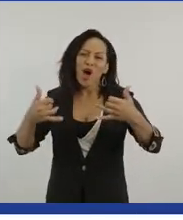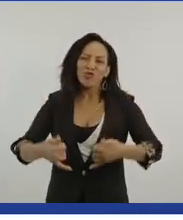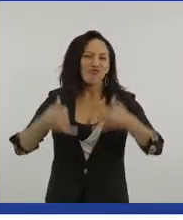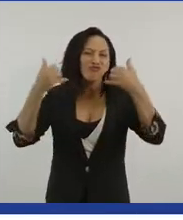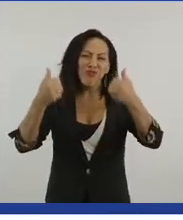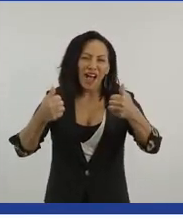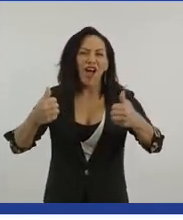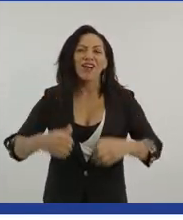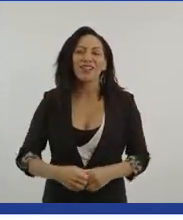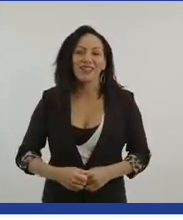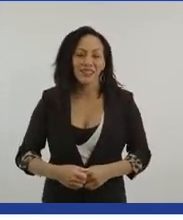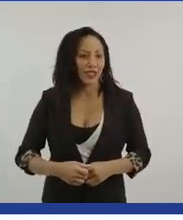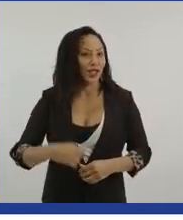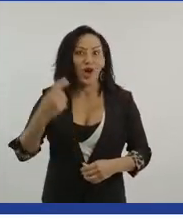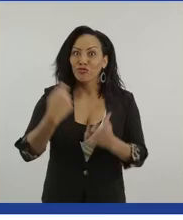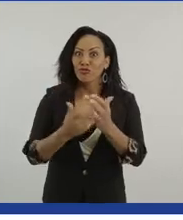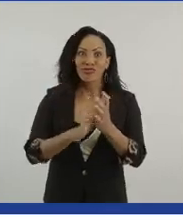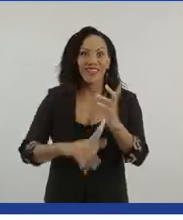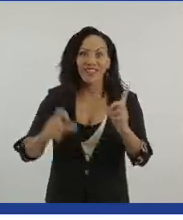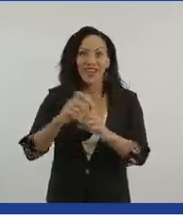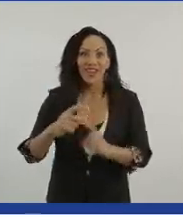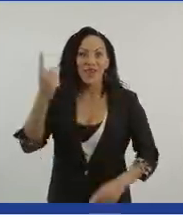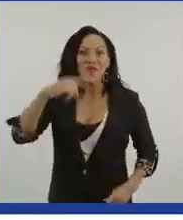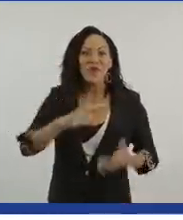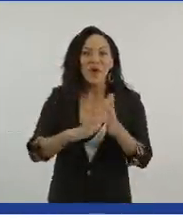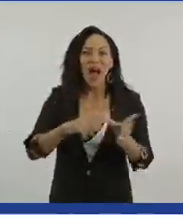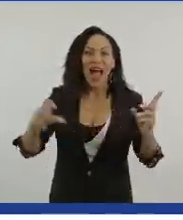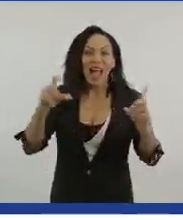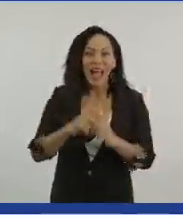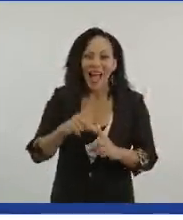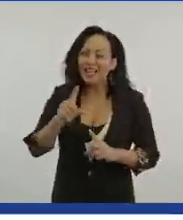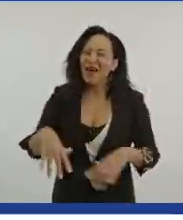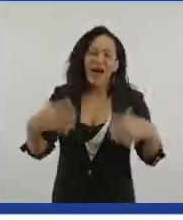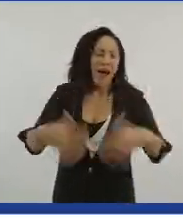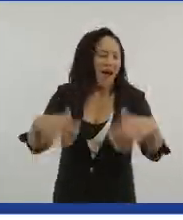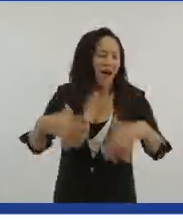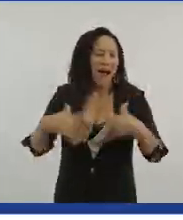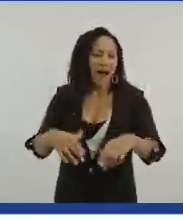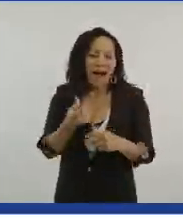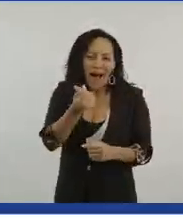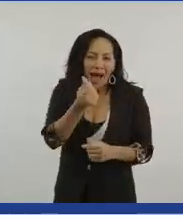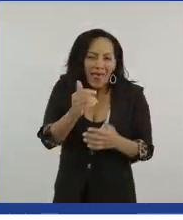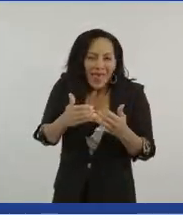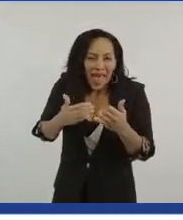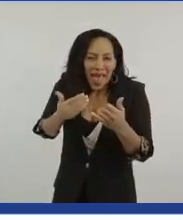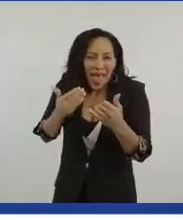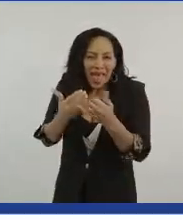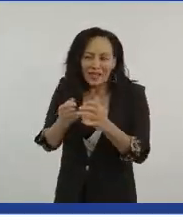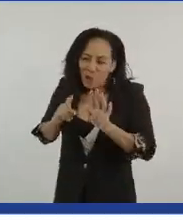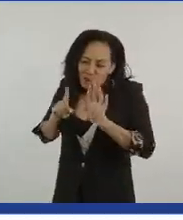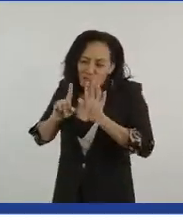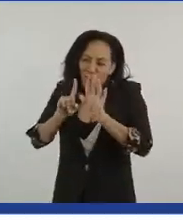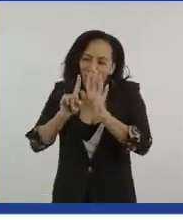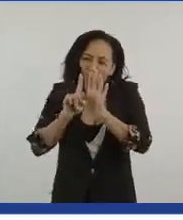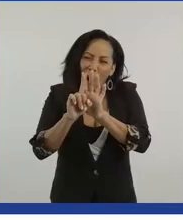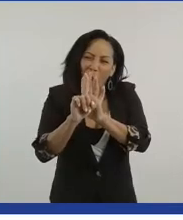Richard Whitehead, quite superb in the latter stages of that race, came storming through and